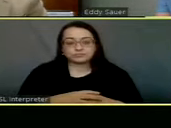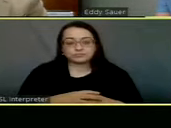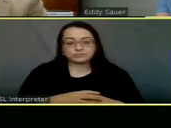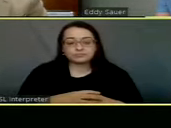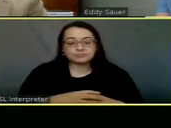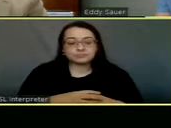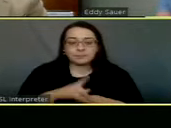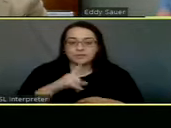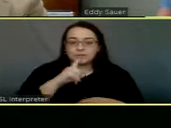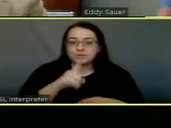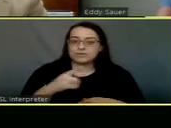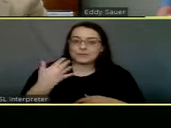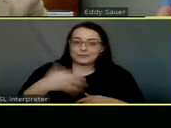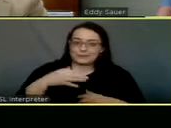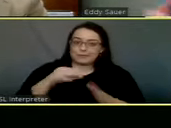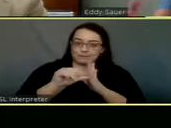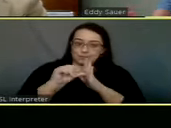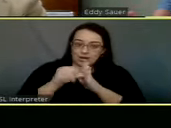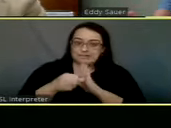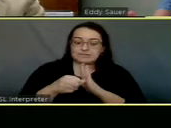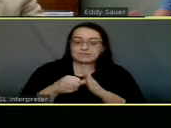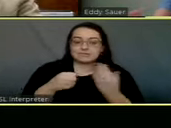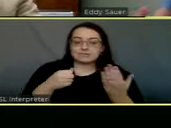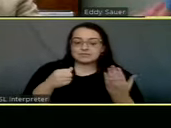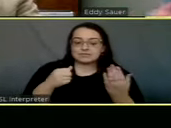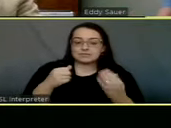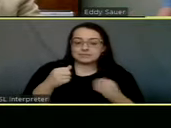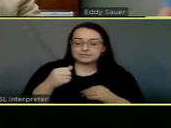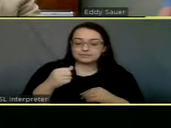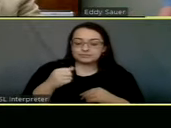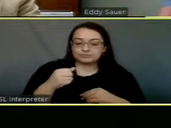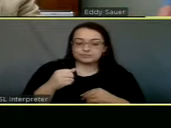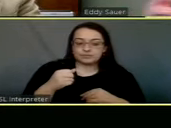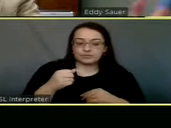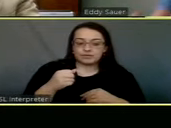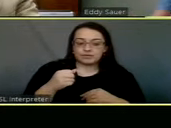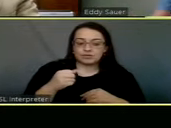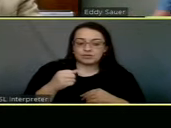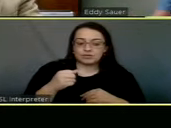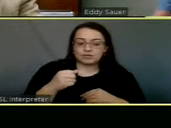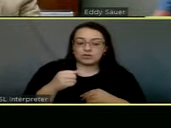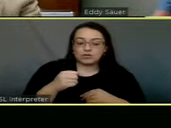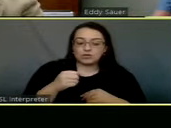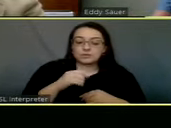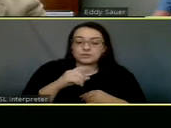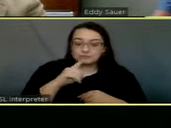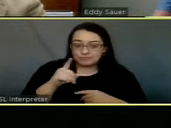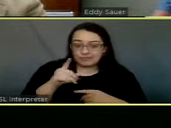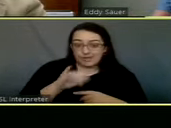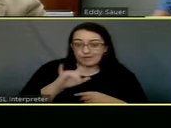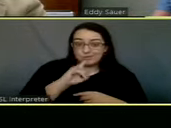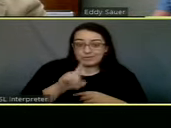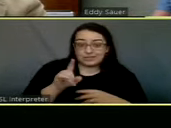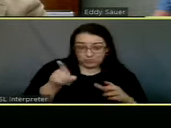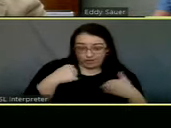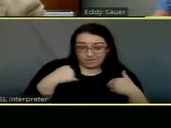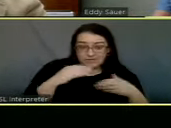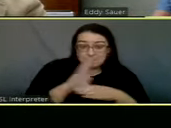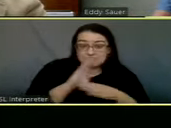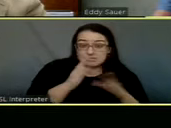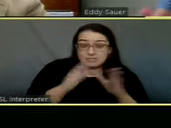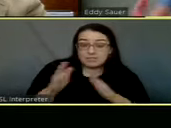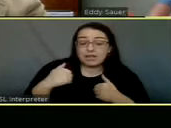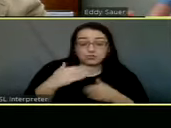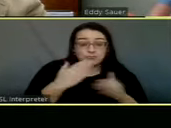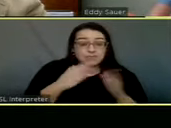incredibly impressed with the fact of this was really, do you have a business plan? If you're going to breed dogs